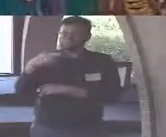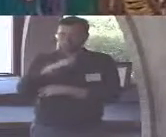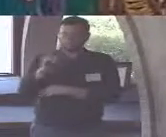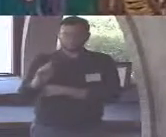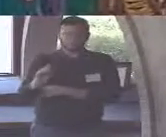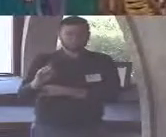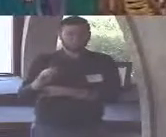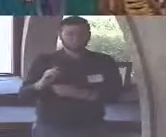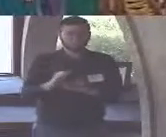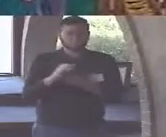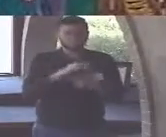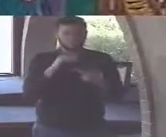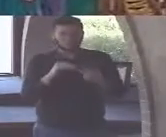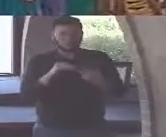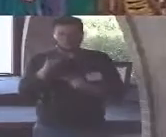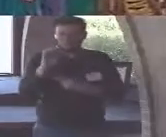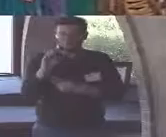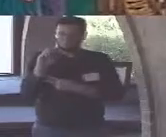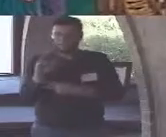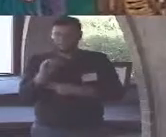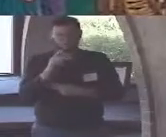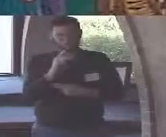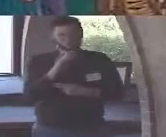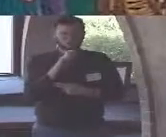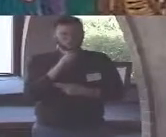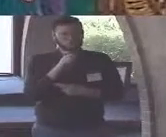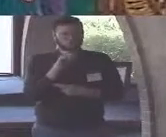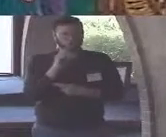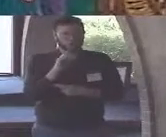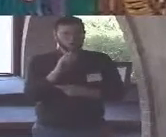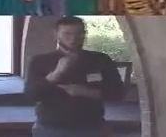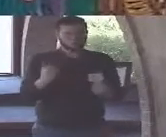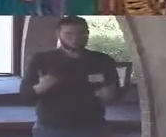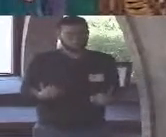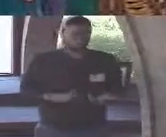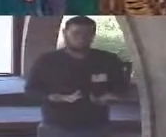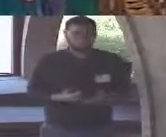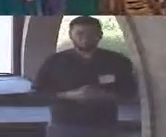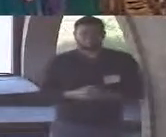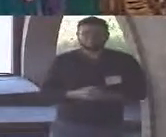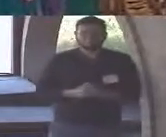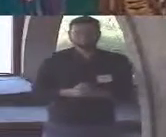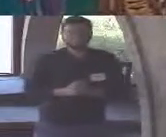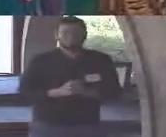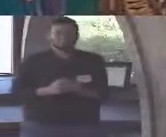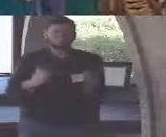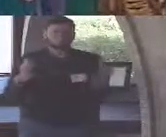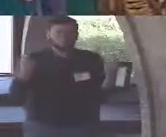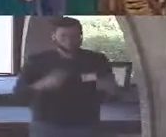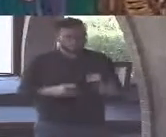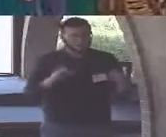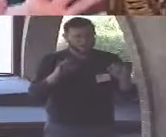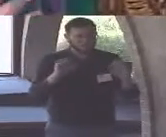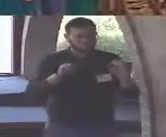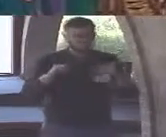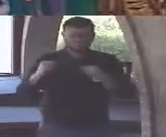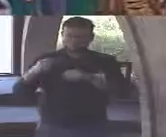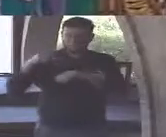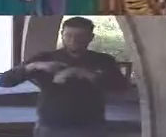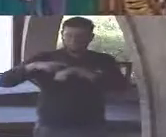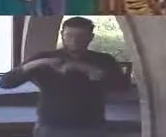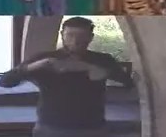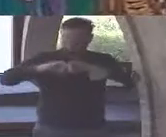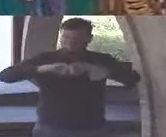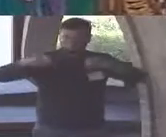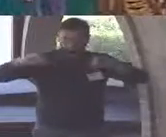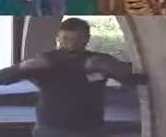Betty Kierkegaard today Betty Kierkegaard if we just could hack time and go backwards and get women alright never mind